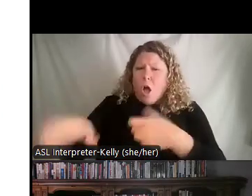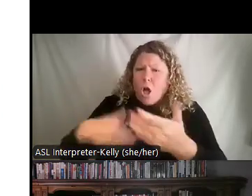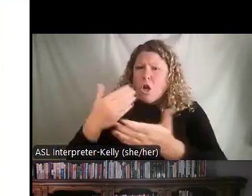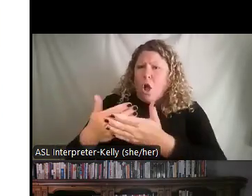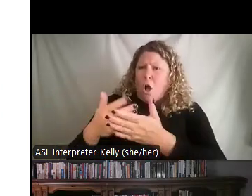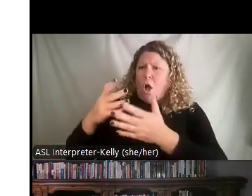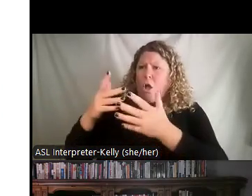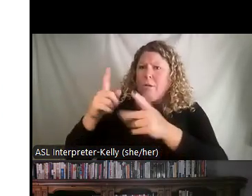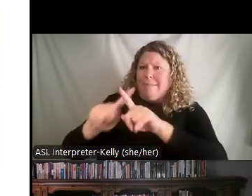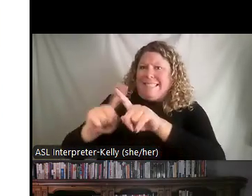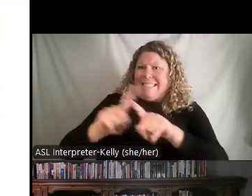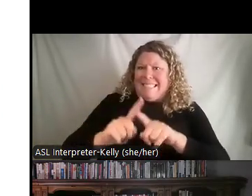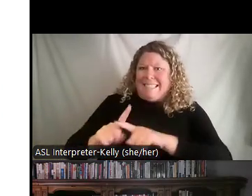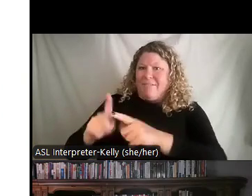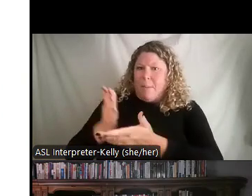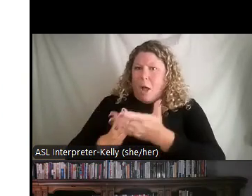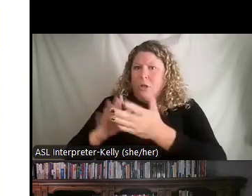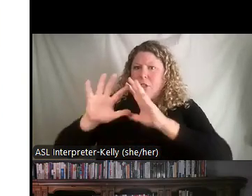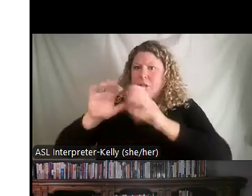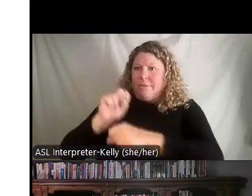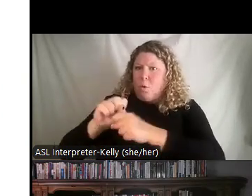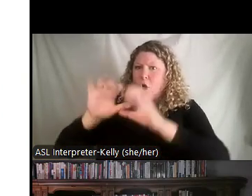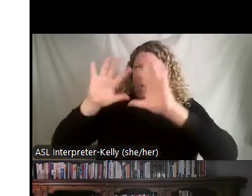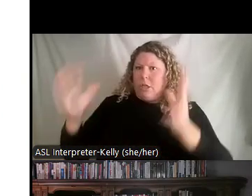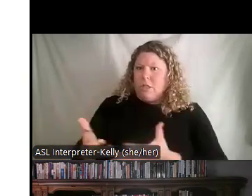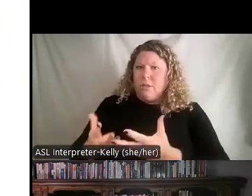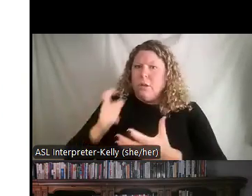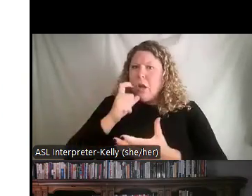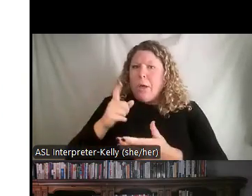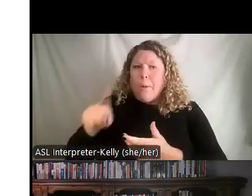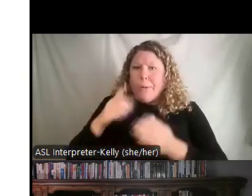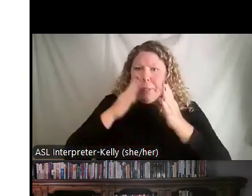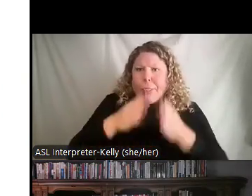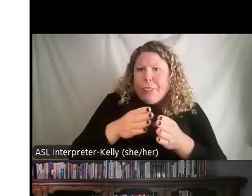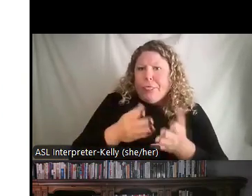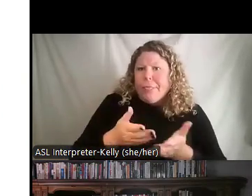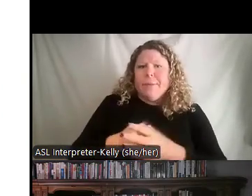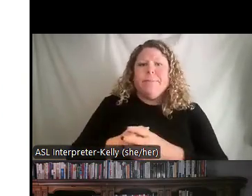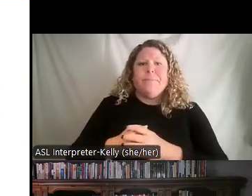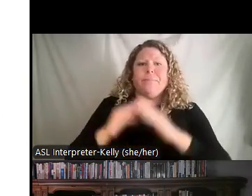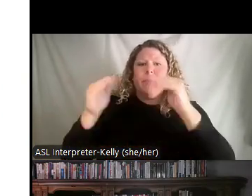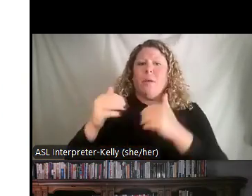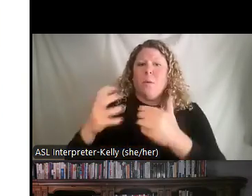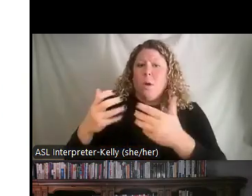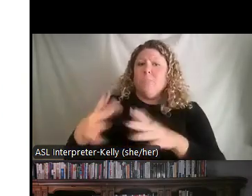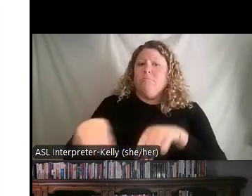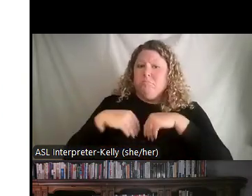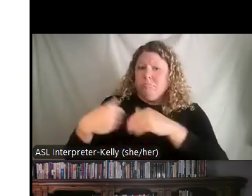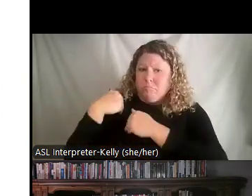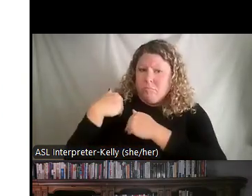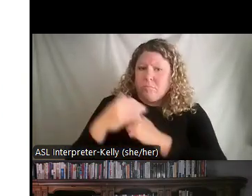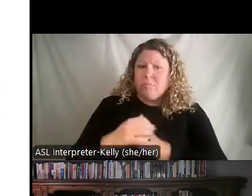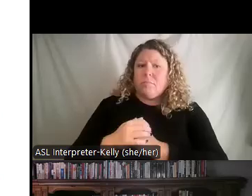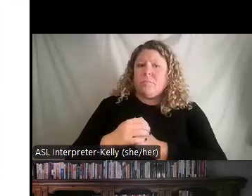We want to go ahead and take responsibility for our actions. We don't want to shift the blame. And more importantly, we want to examine and deep dive into the